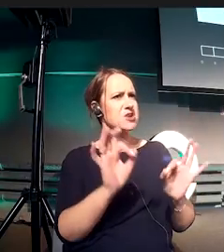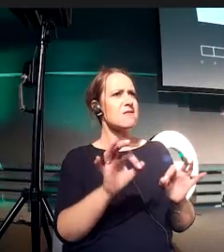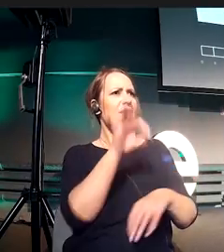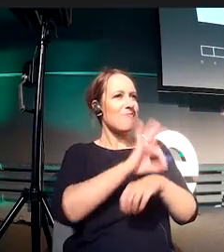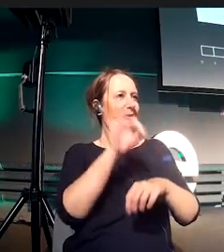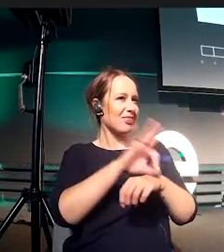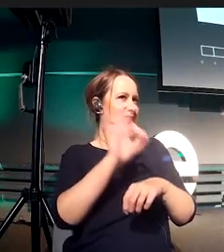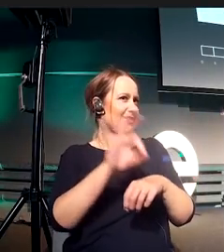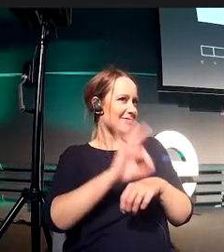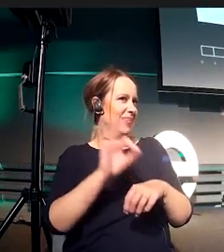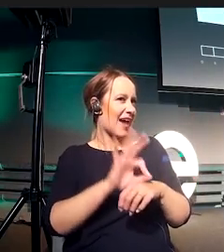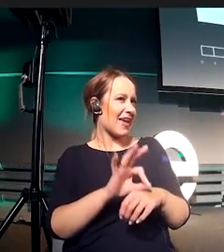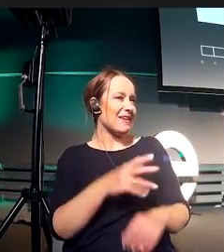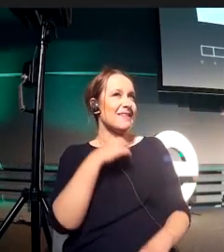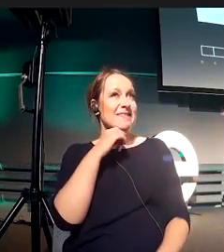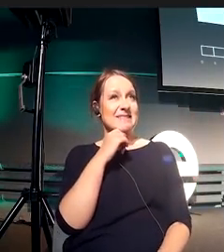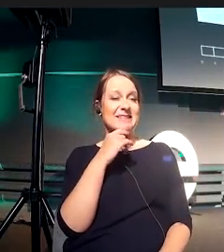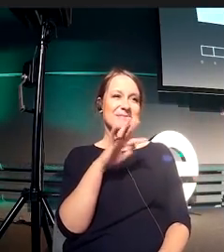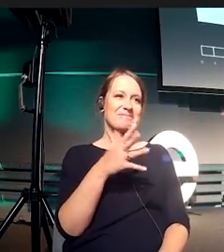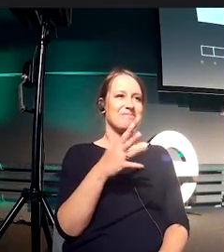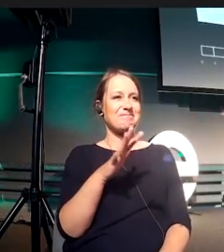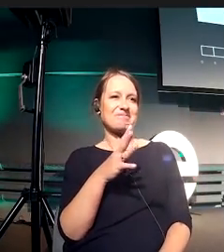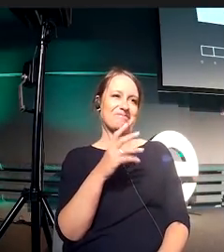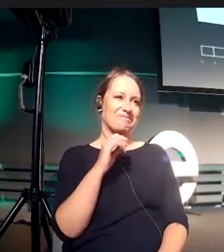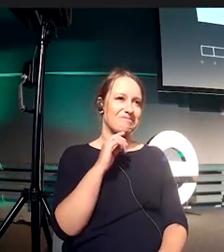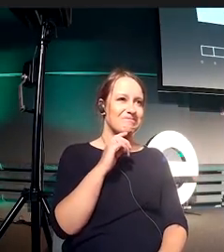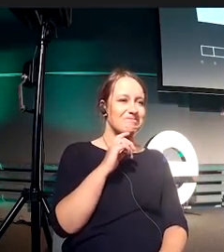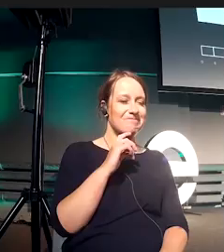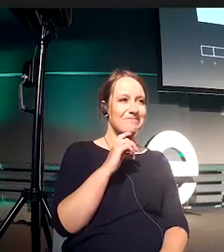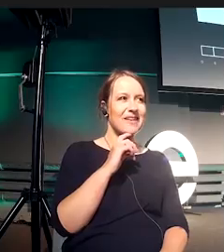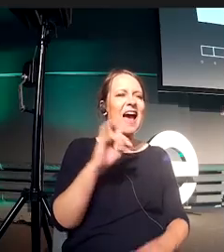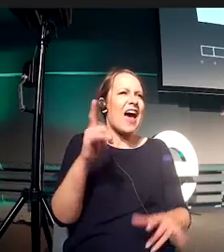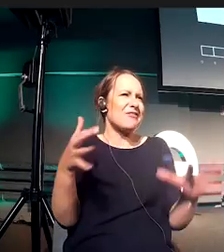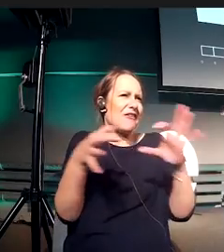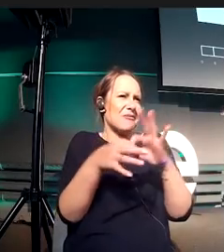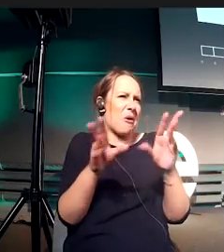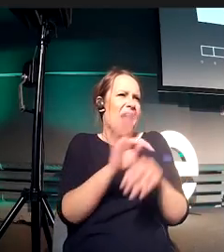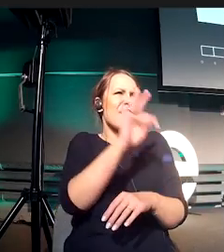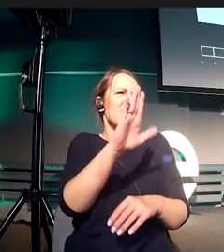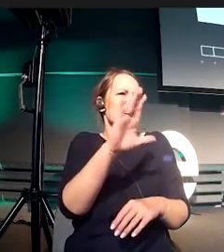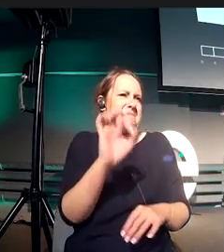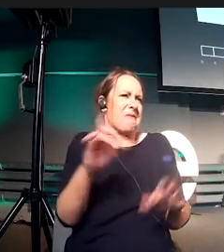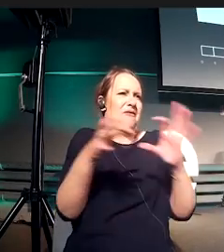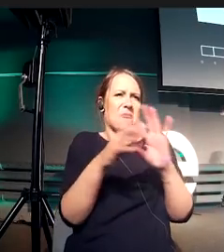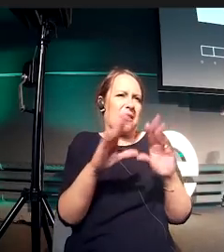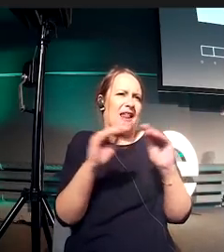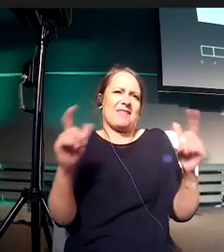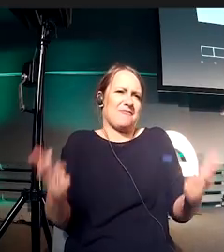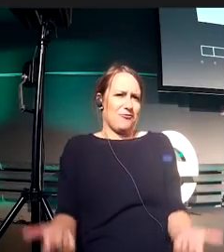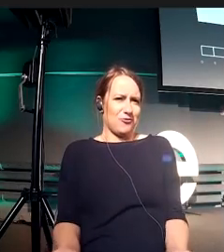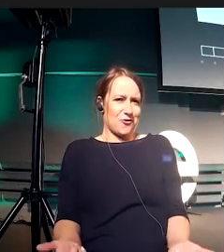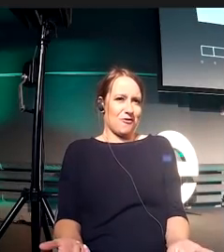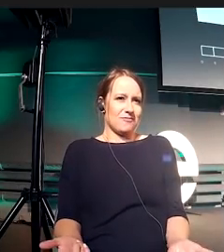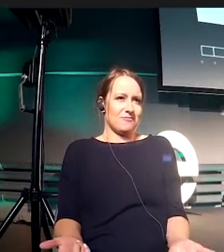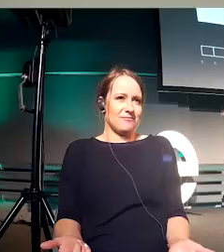So you'll need to, a lot of time, create a design, and have different tints of the color that you're working. So Move